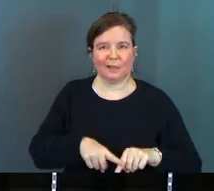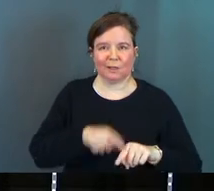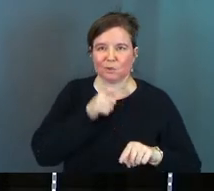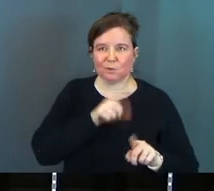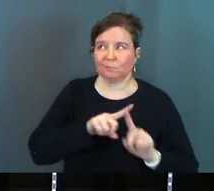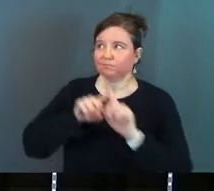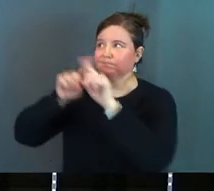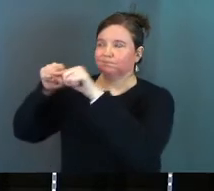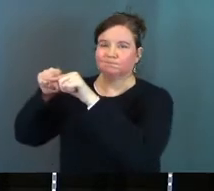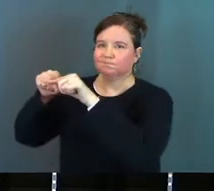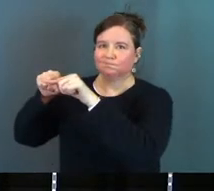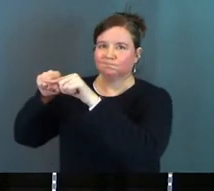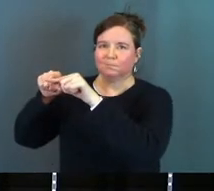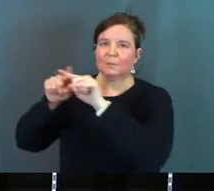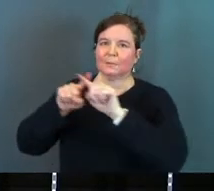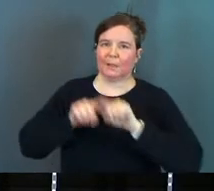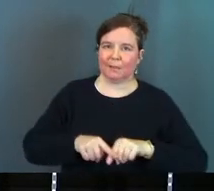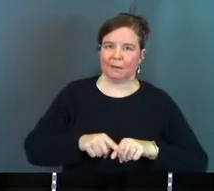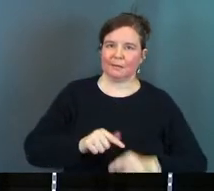relying on Jesus.